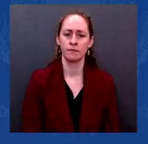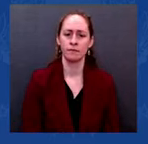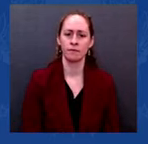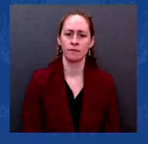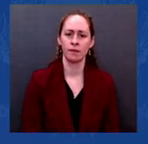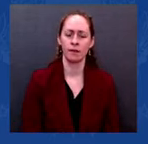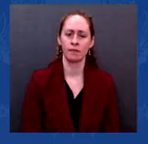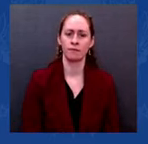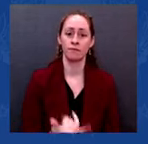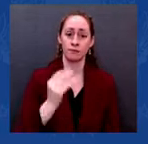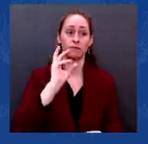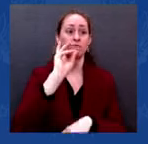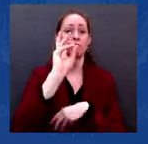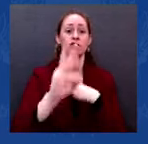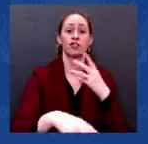guns.